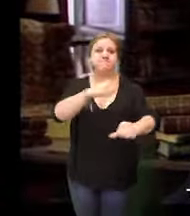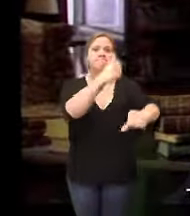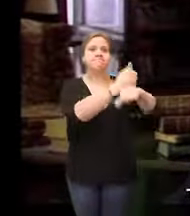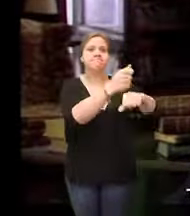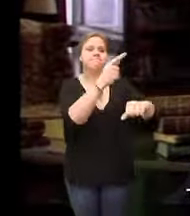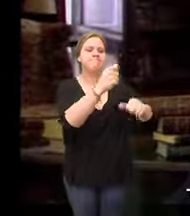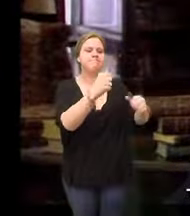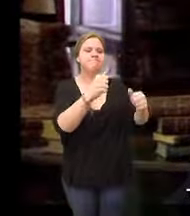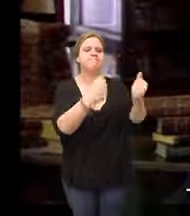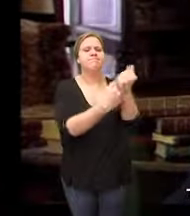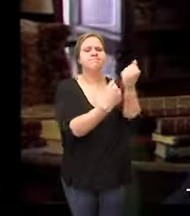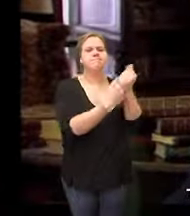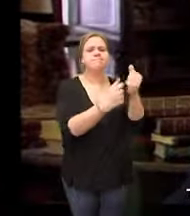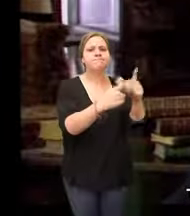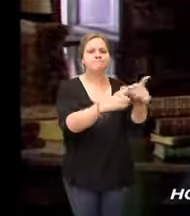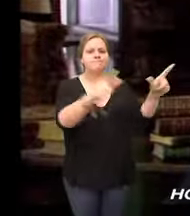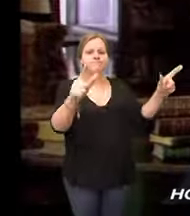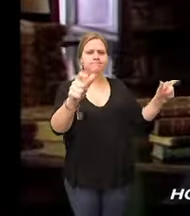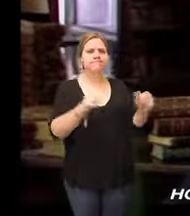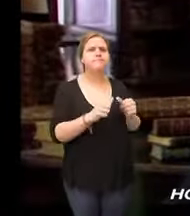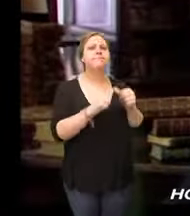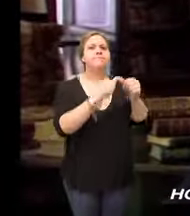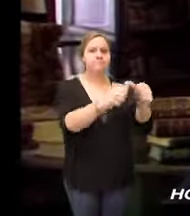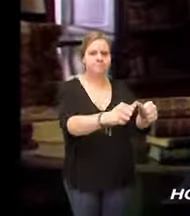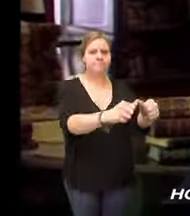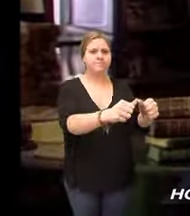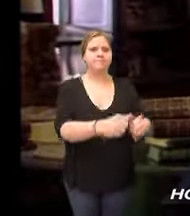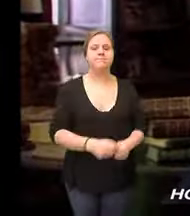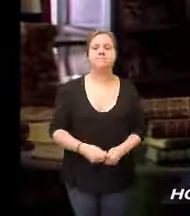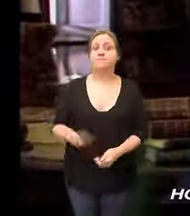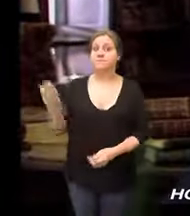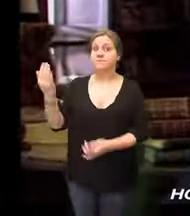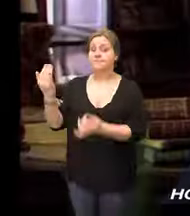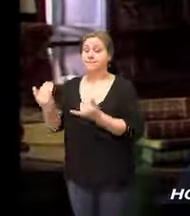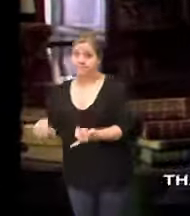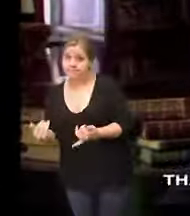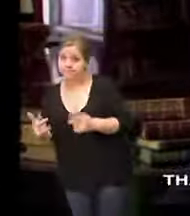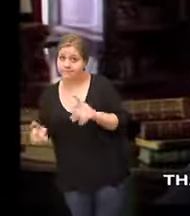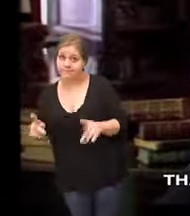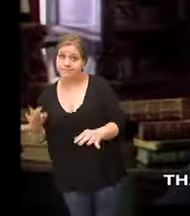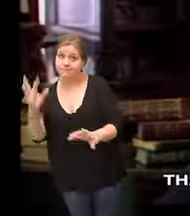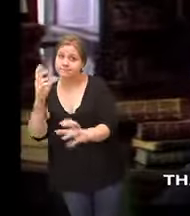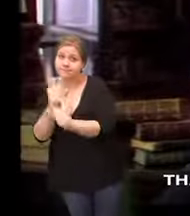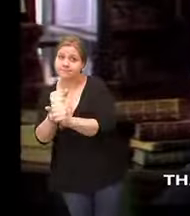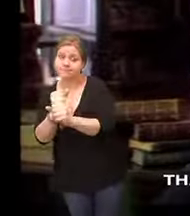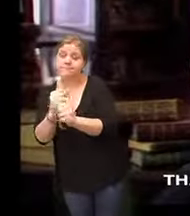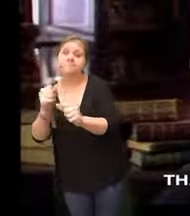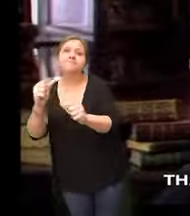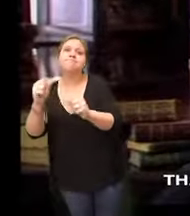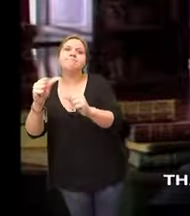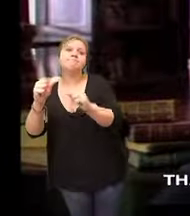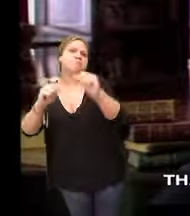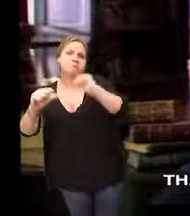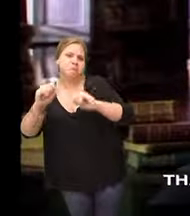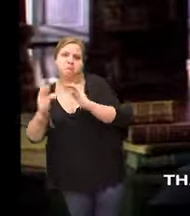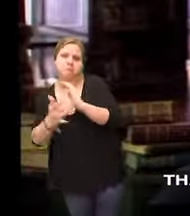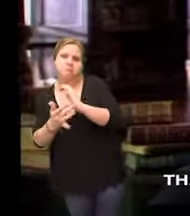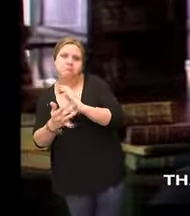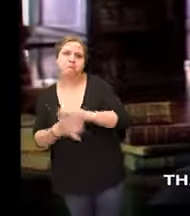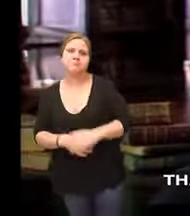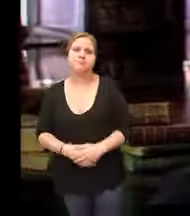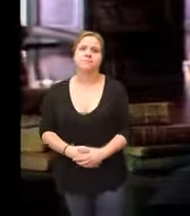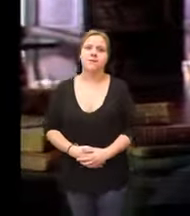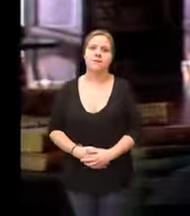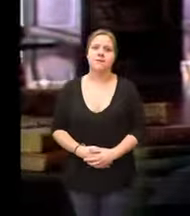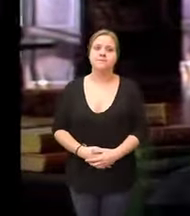the 18th century, the question of the age was government. How to form a government that could protect liberty and